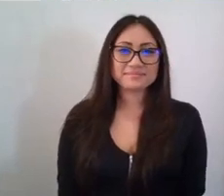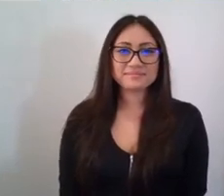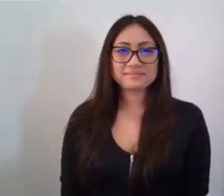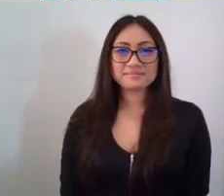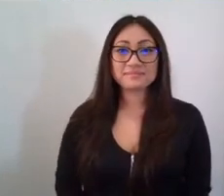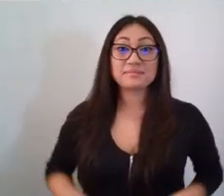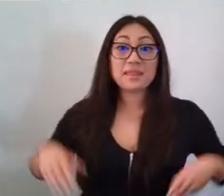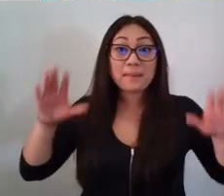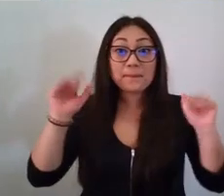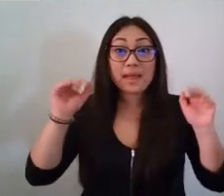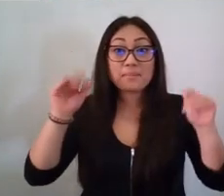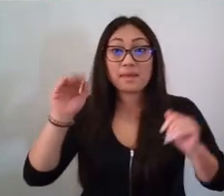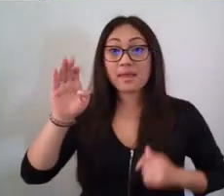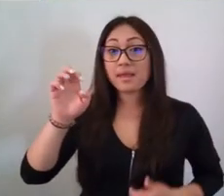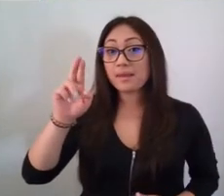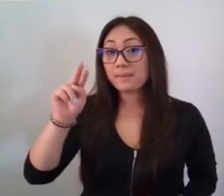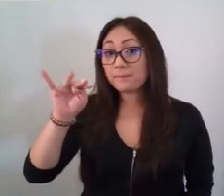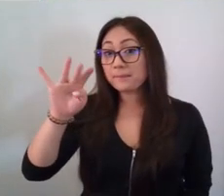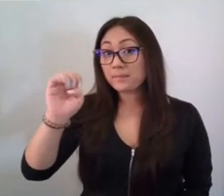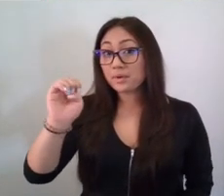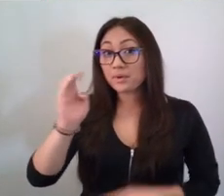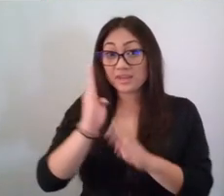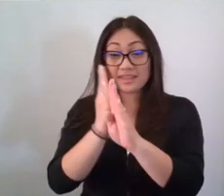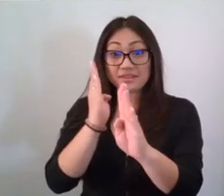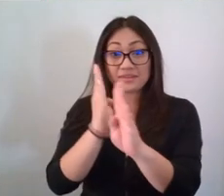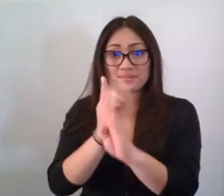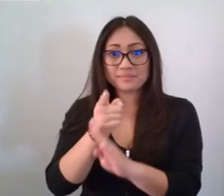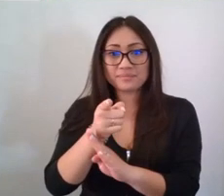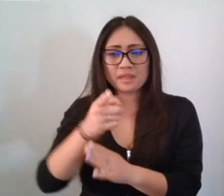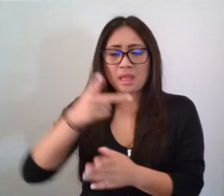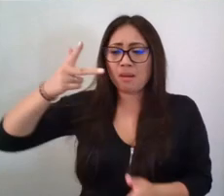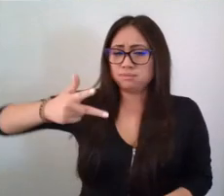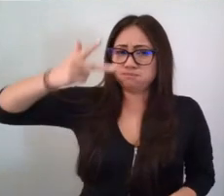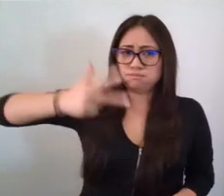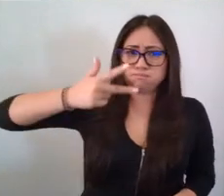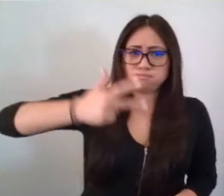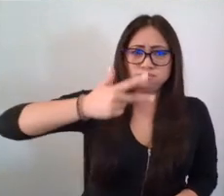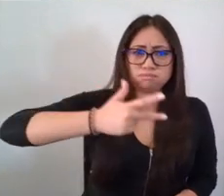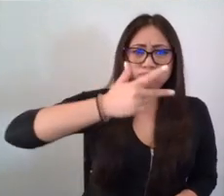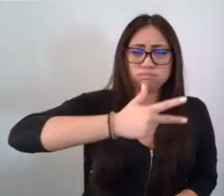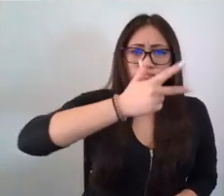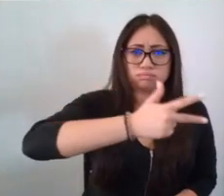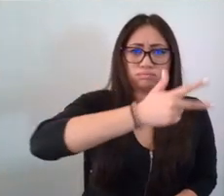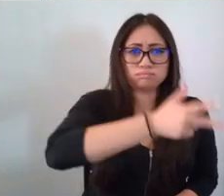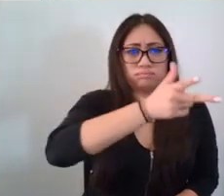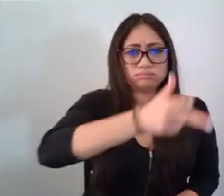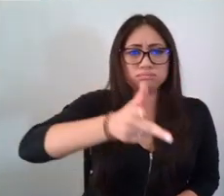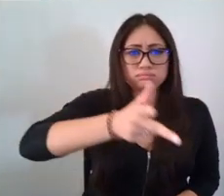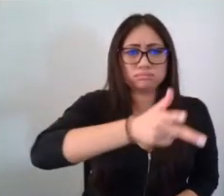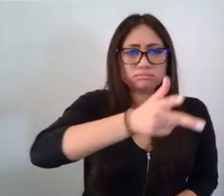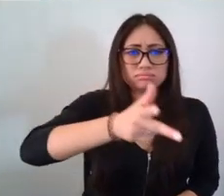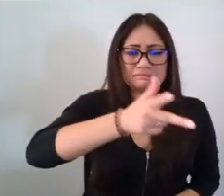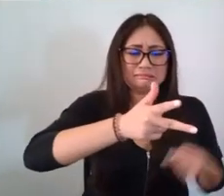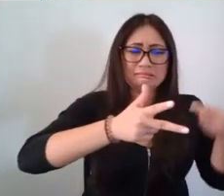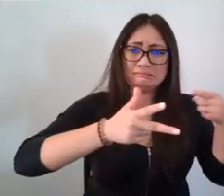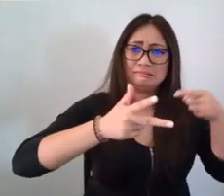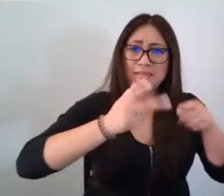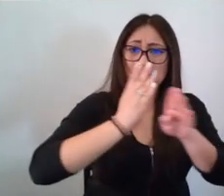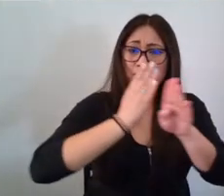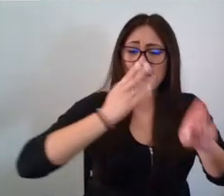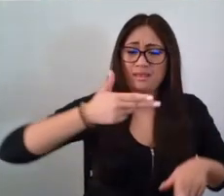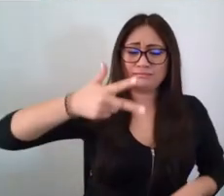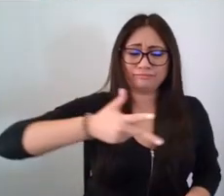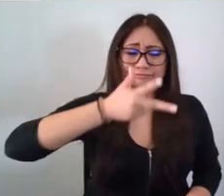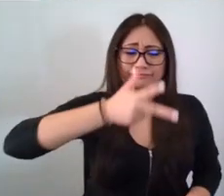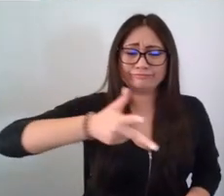Bye-bye, Bernie. Clatter-ca-bang-ca-bang, clatter-ca-bang-ca-bang. The old school bus rattled down the road and